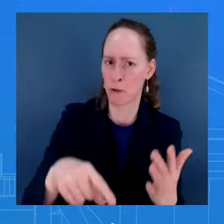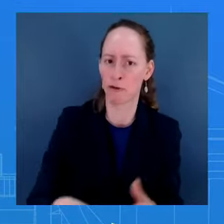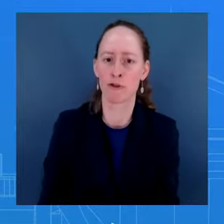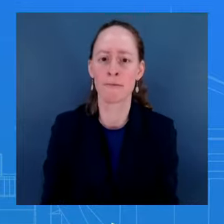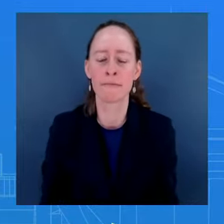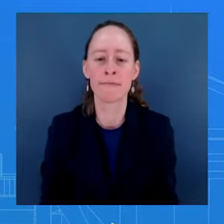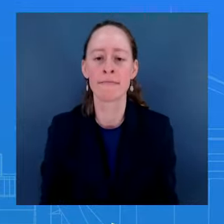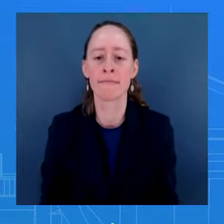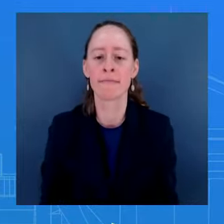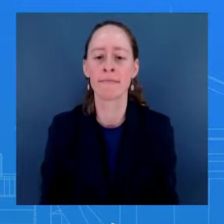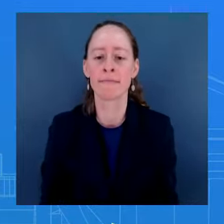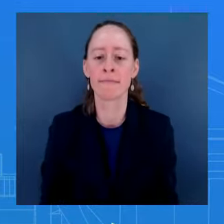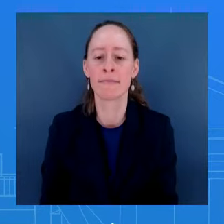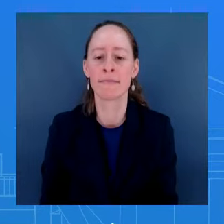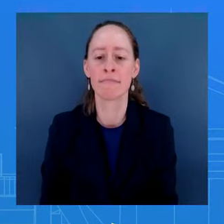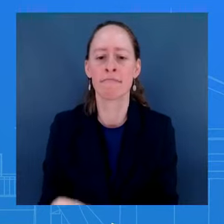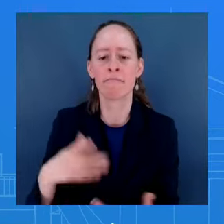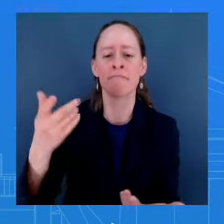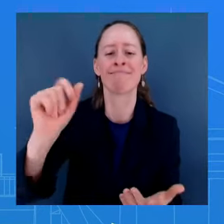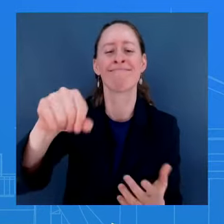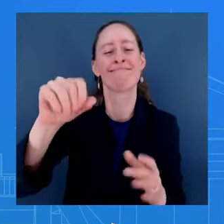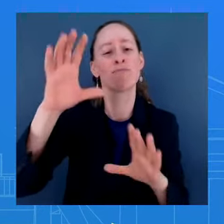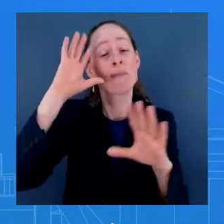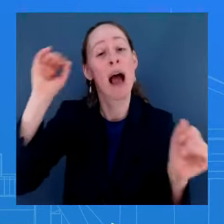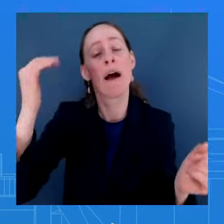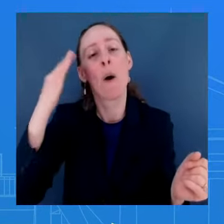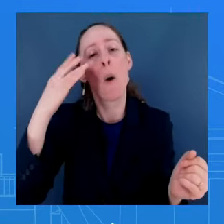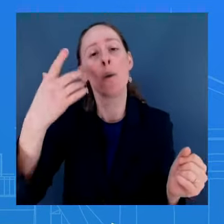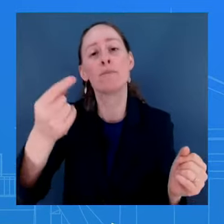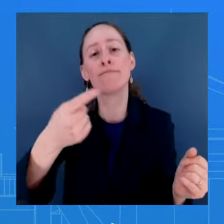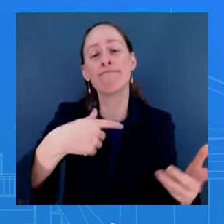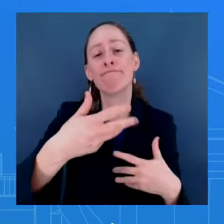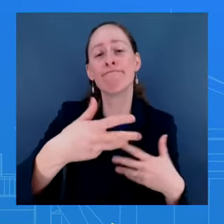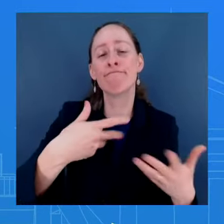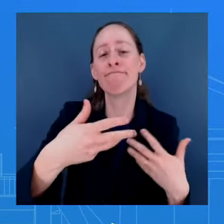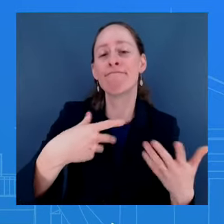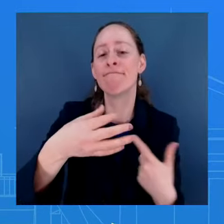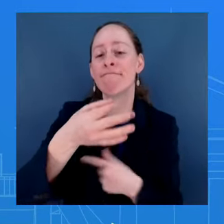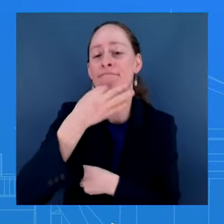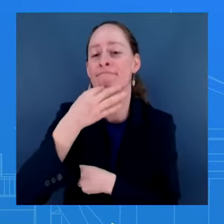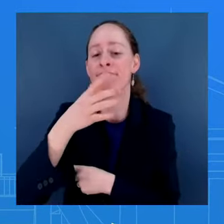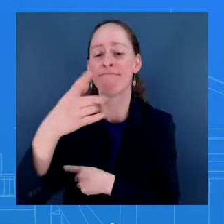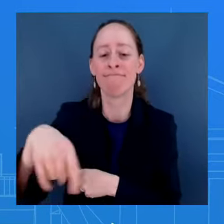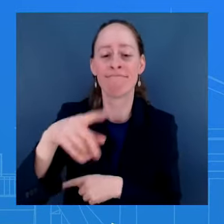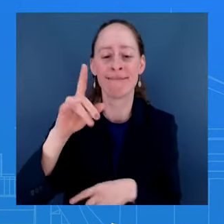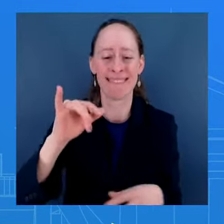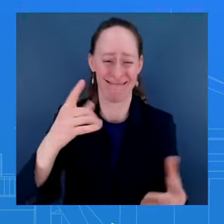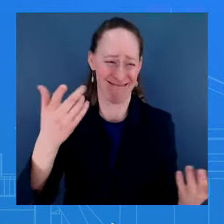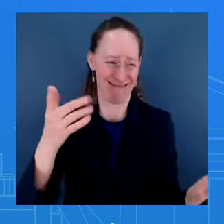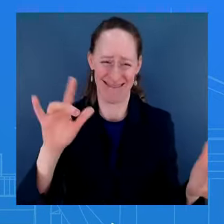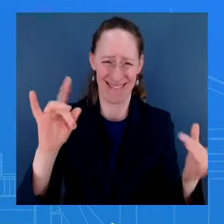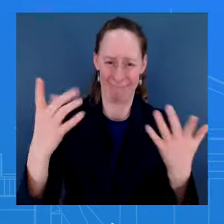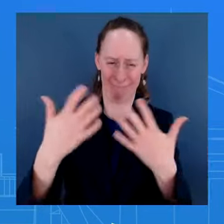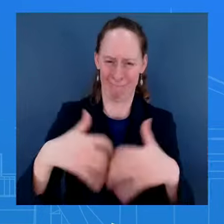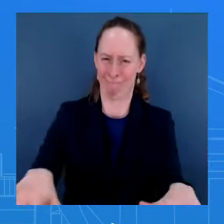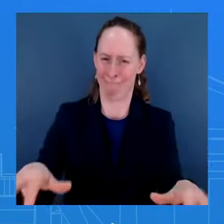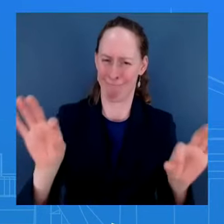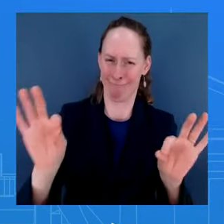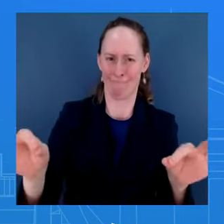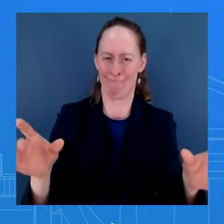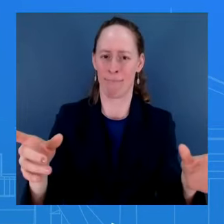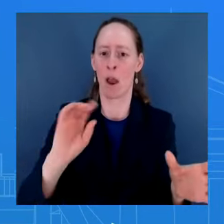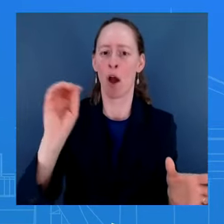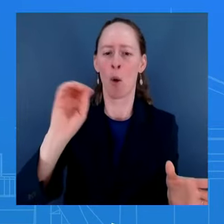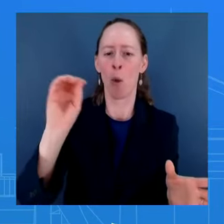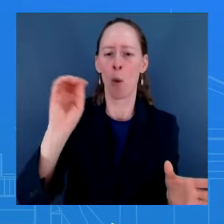I mean, again, he did it literally last February of 2023. And nobody was expecting that. Nobody was expecting